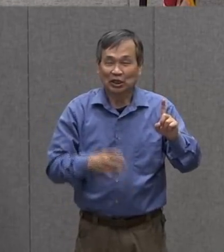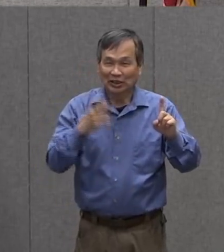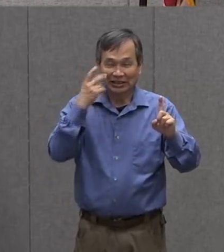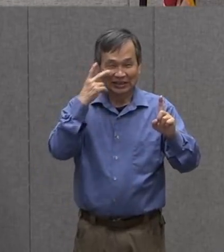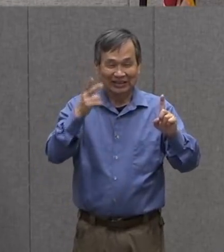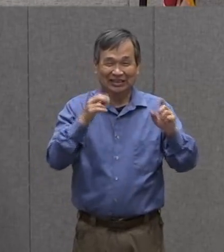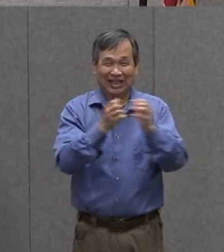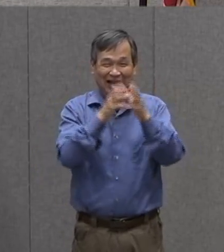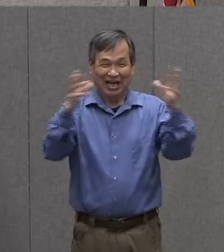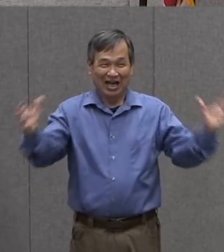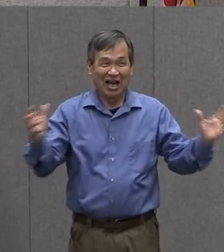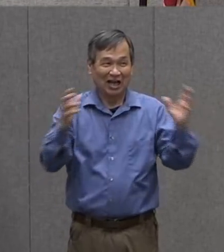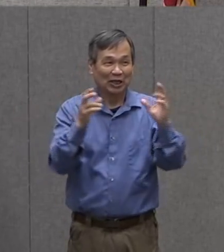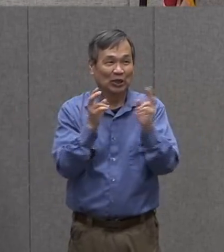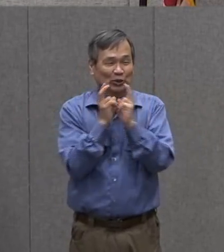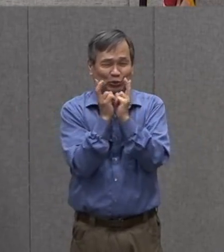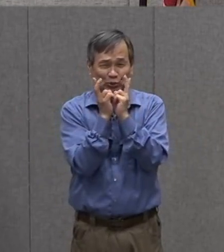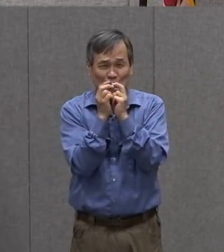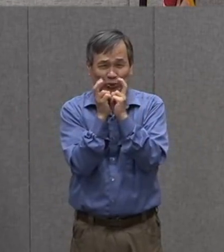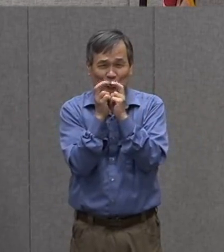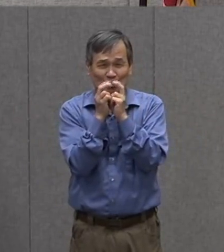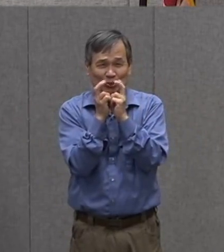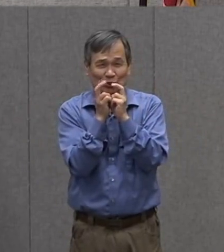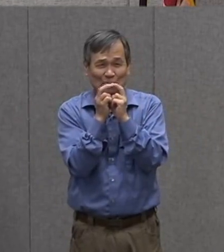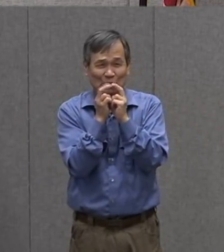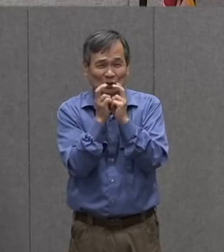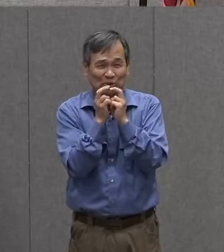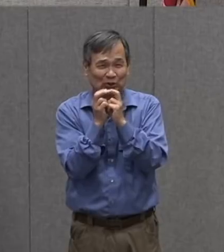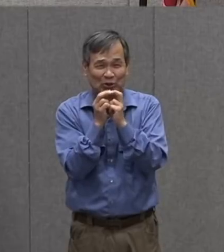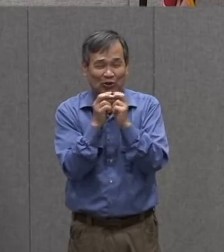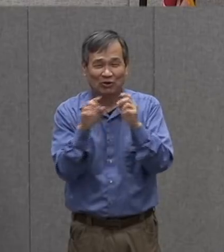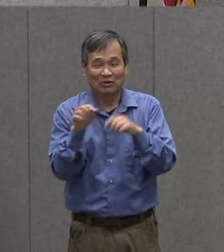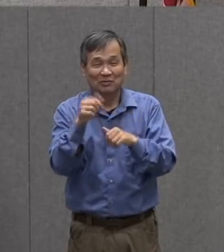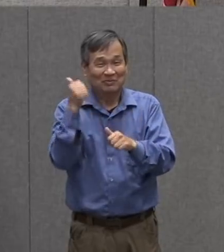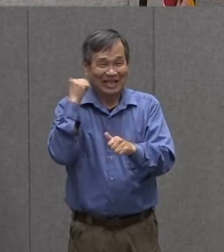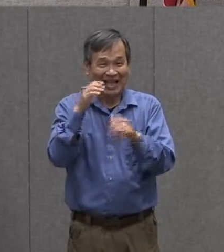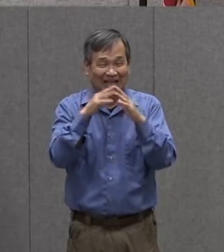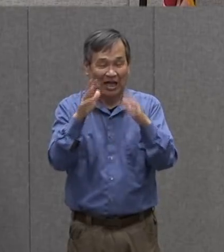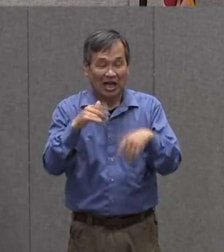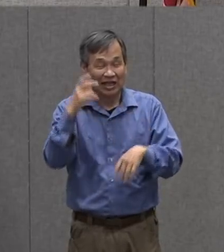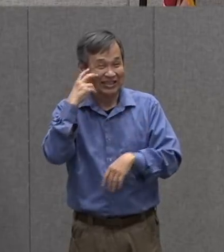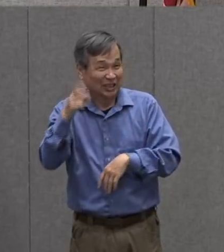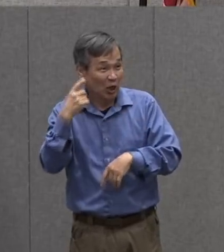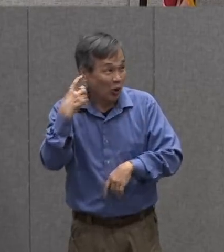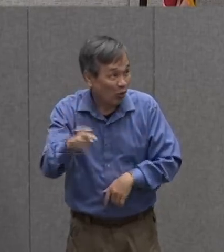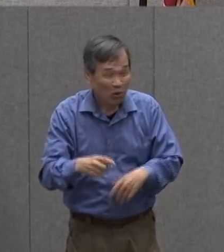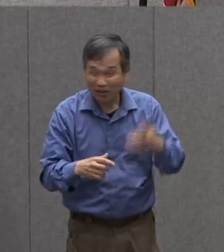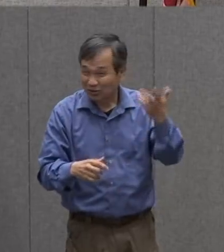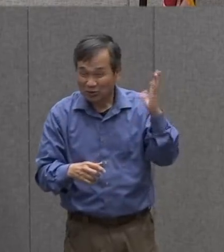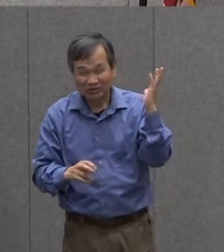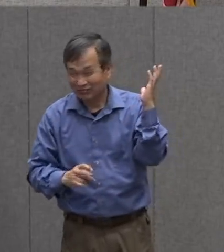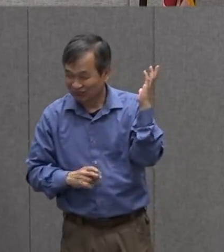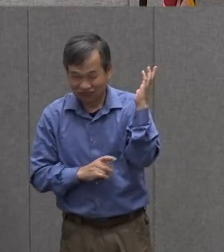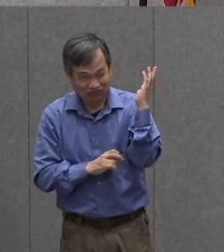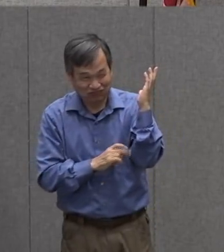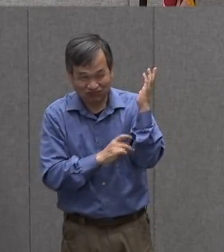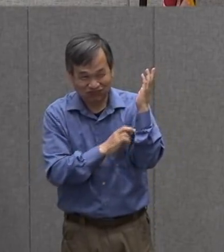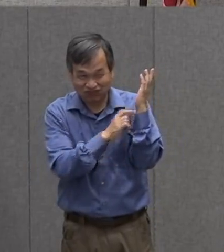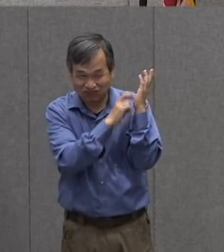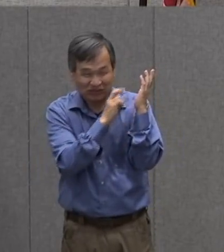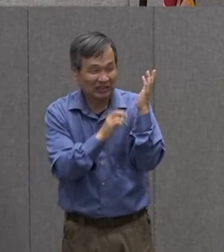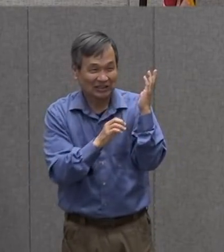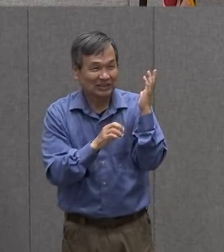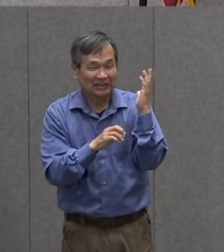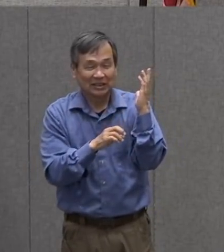squirrels running in the yard behind our house and i saw one running up the tree the other day